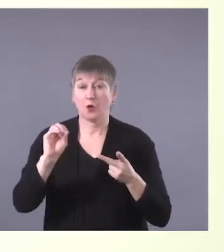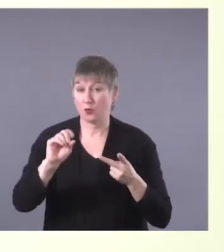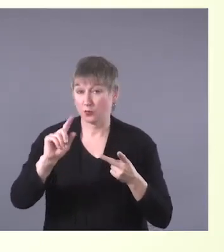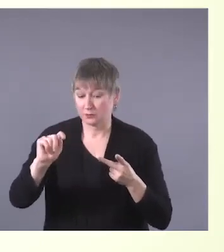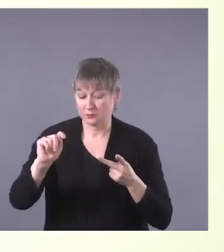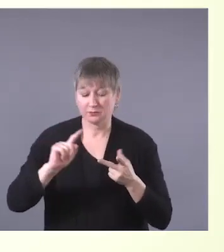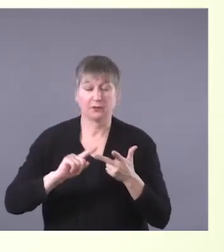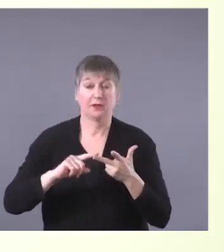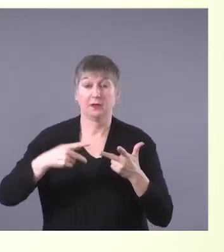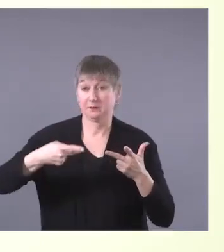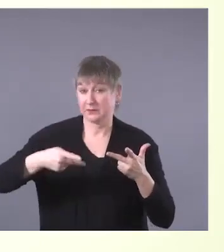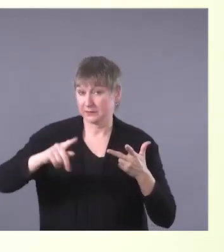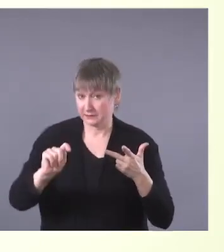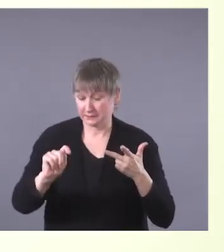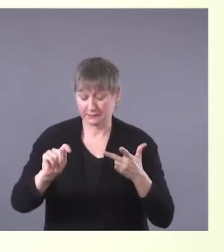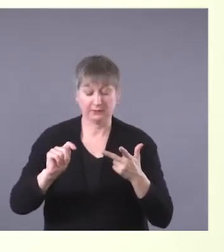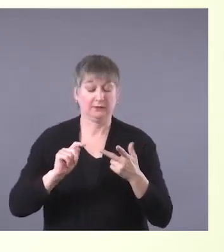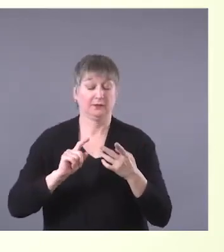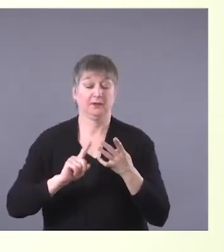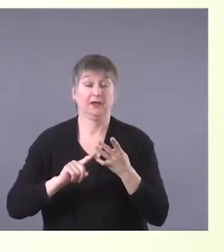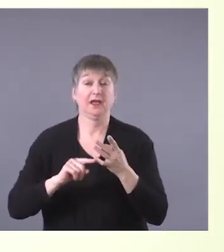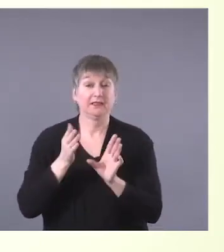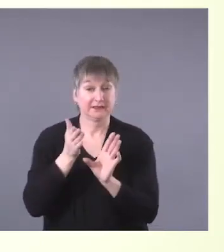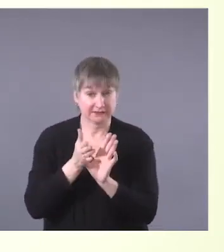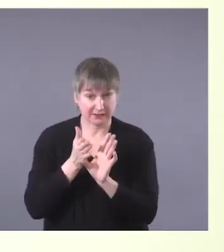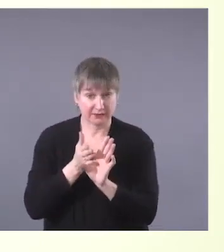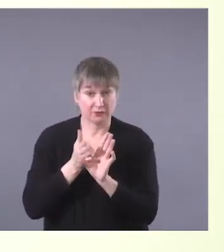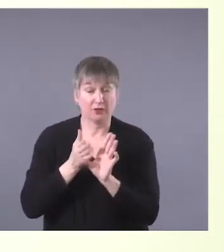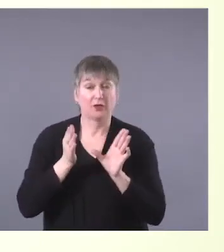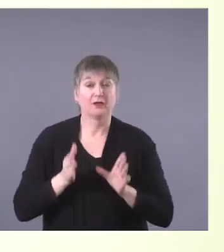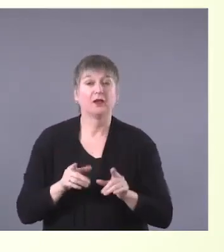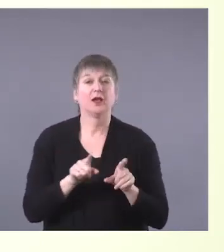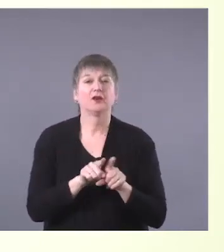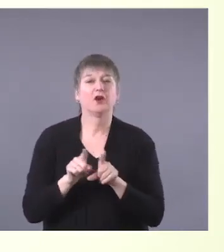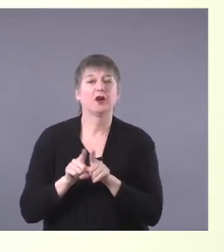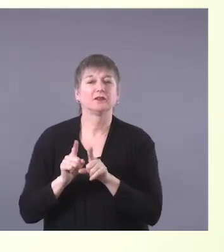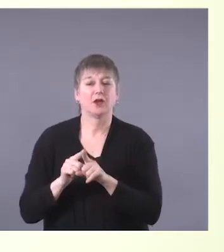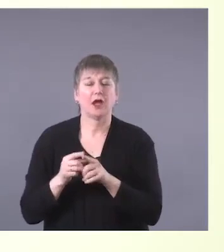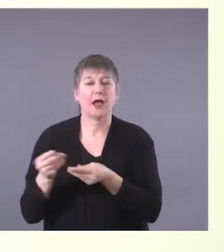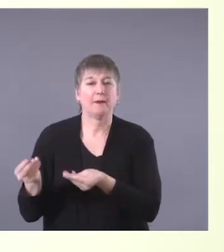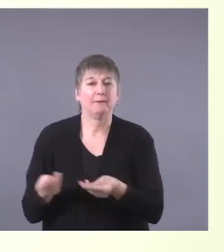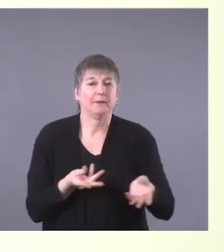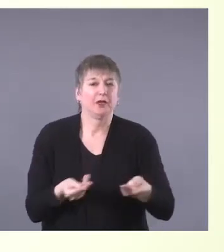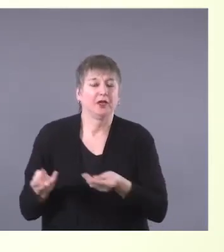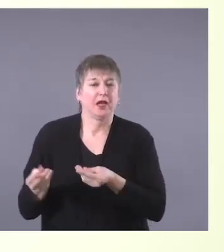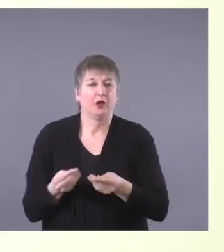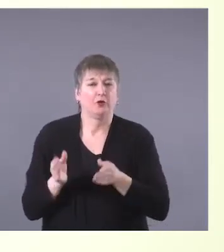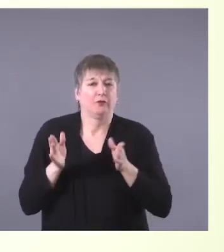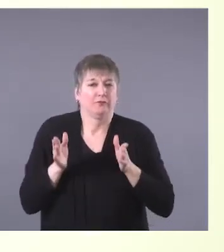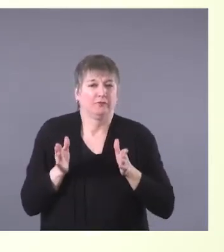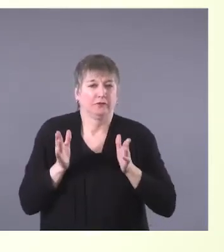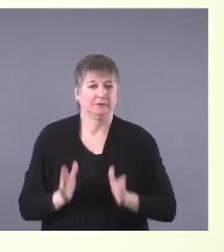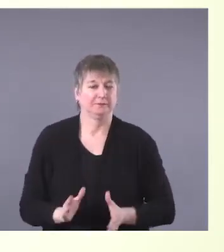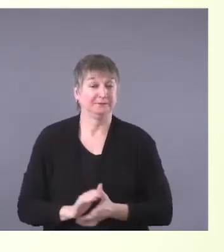physiotherapists, psychologists, and a mediator restorative practices facilitator.